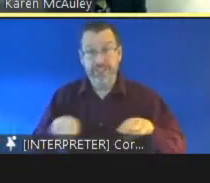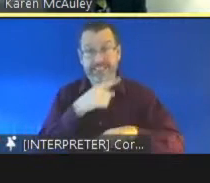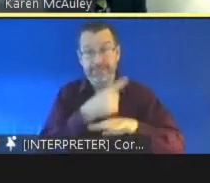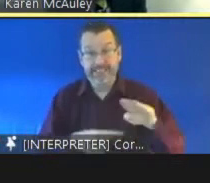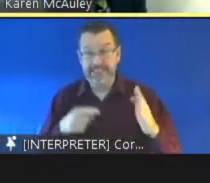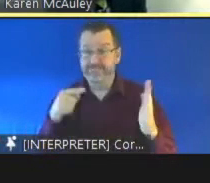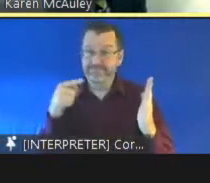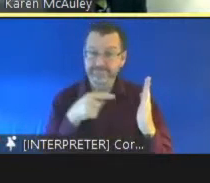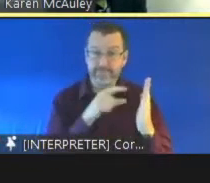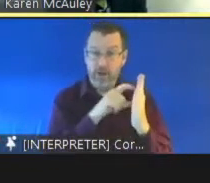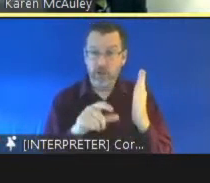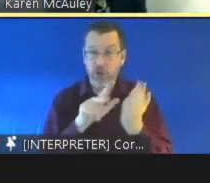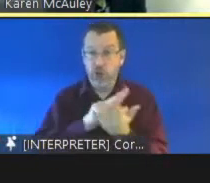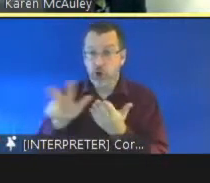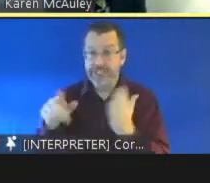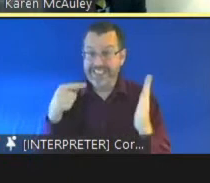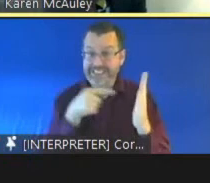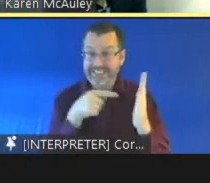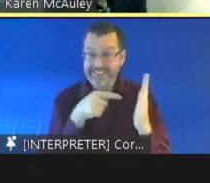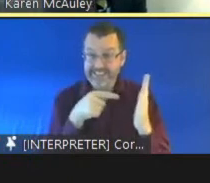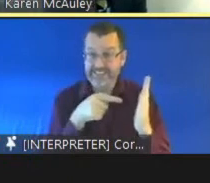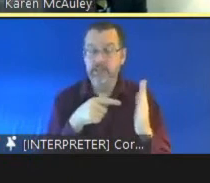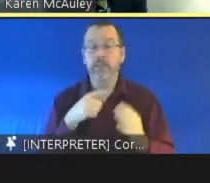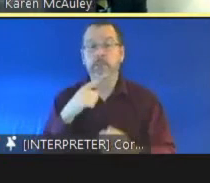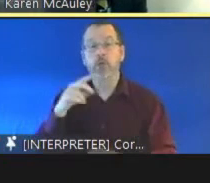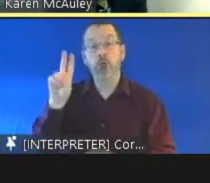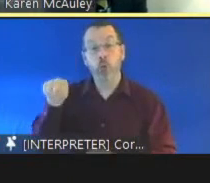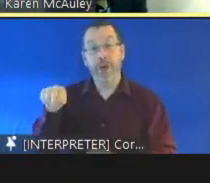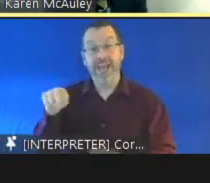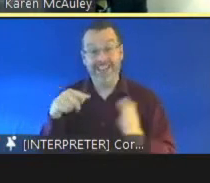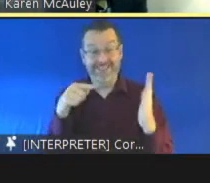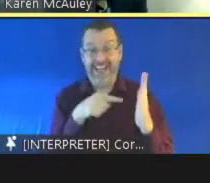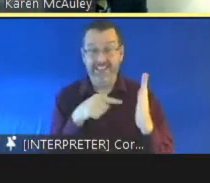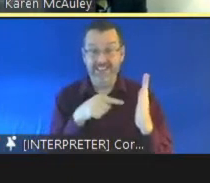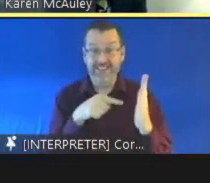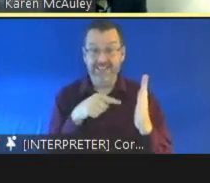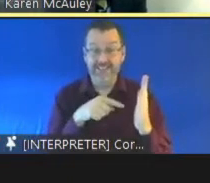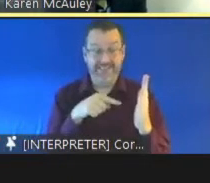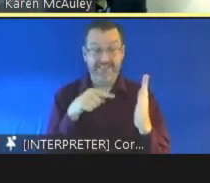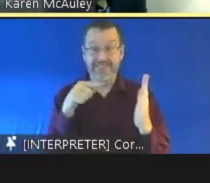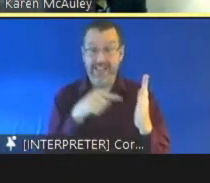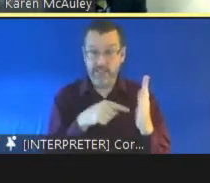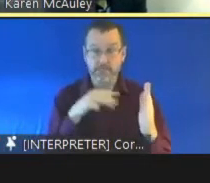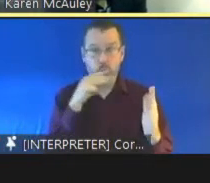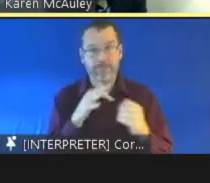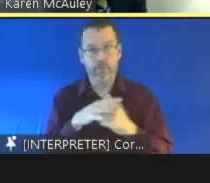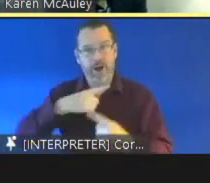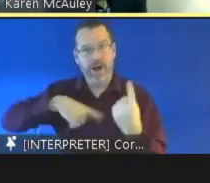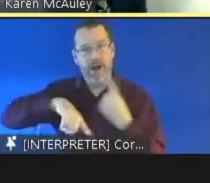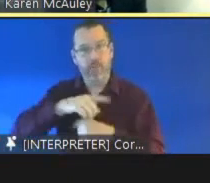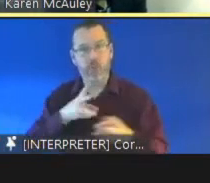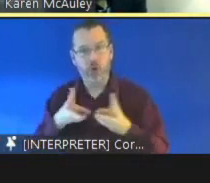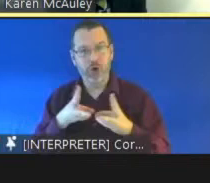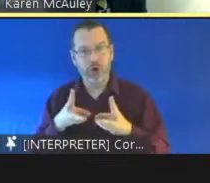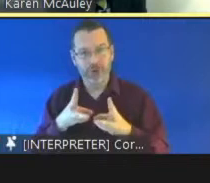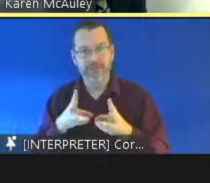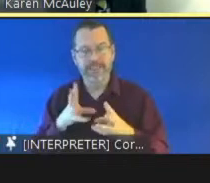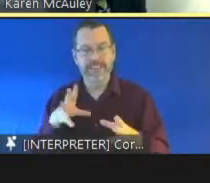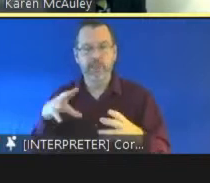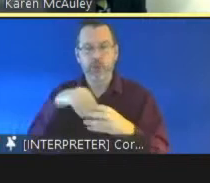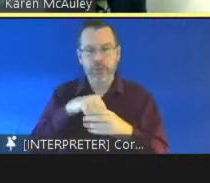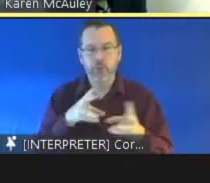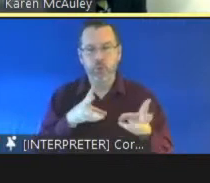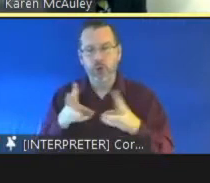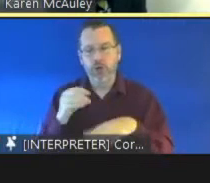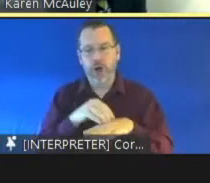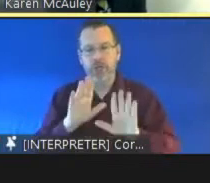13 of the CRPD the UN treaty that is a key reference point for much of our work as an office including our work in relation to child justice and